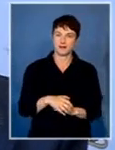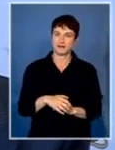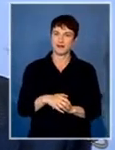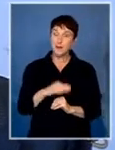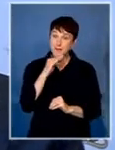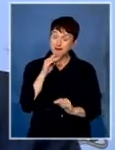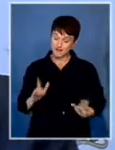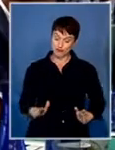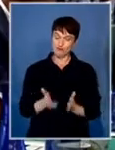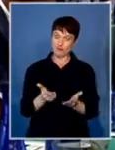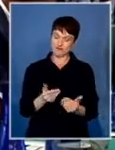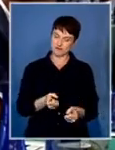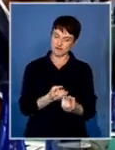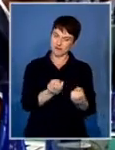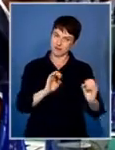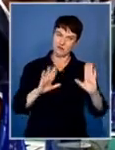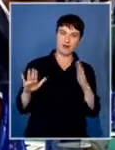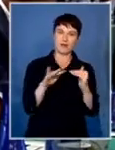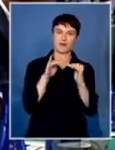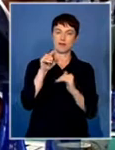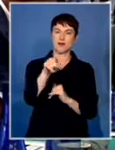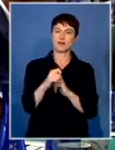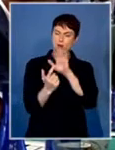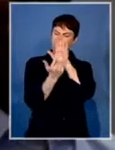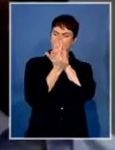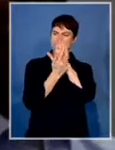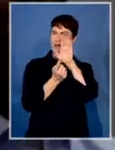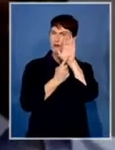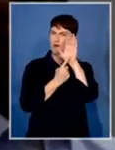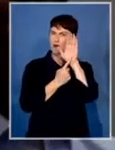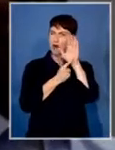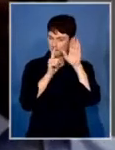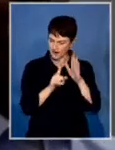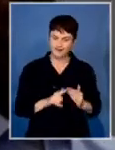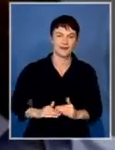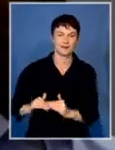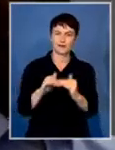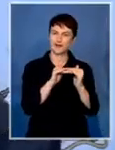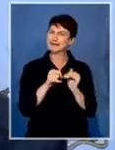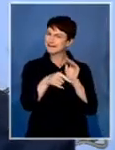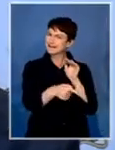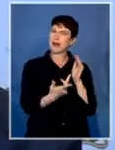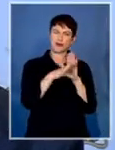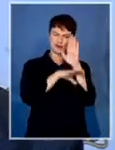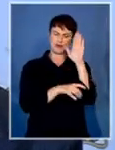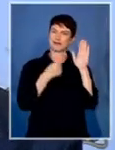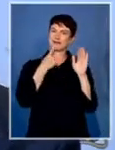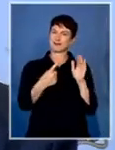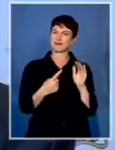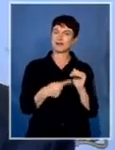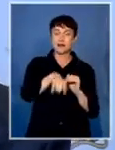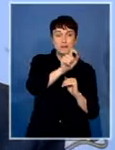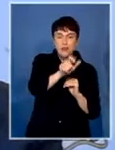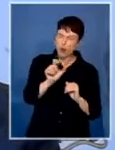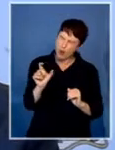all South Africans are equally protected by law. It asks that we improve on the quality of life of each